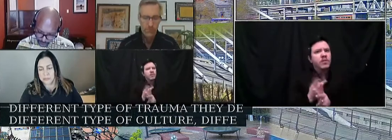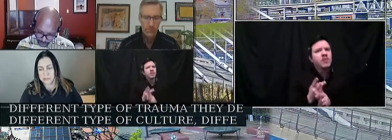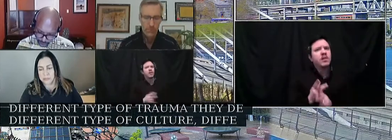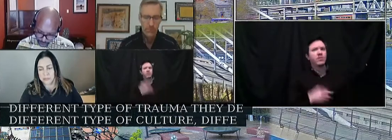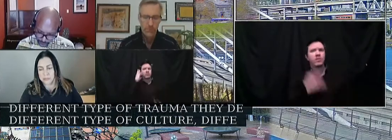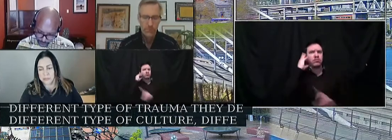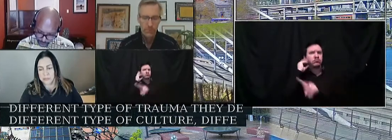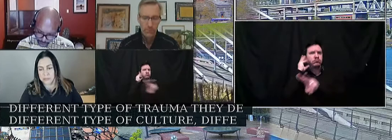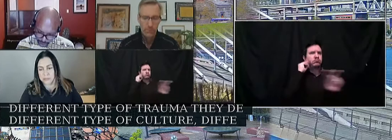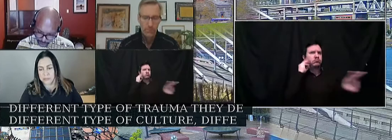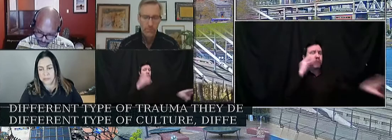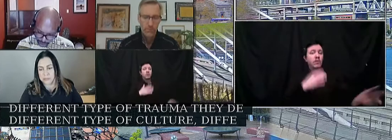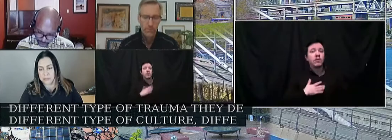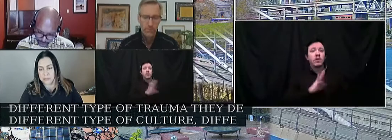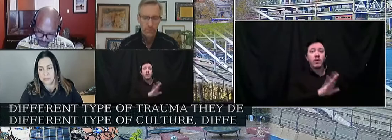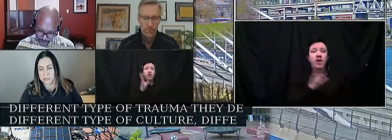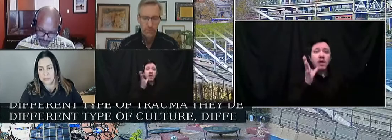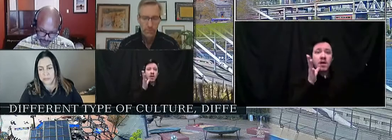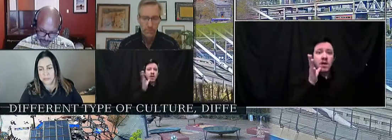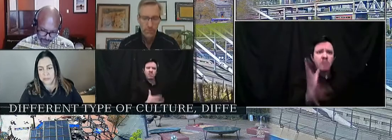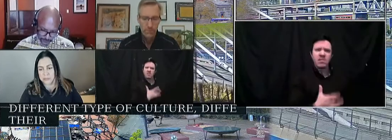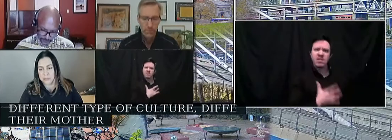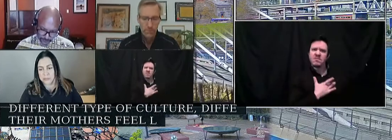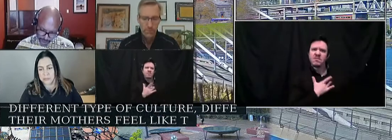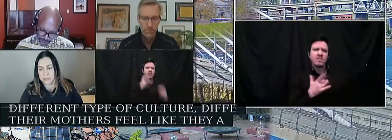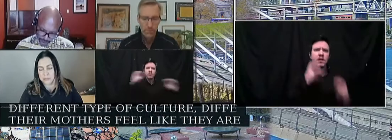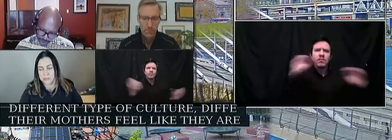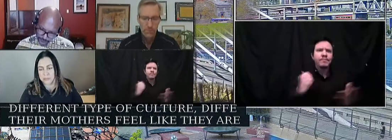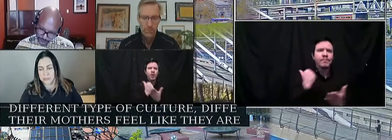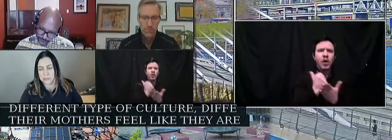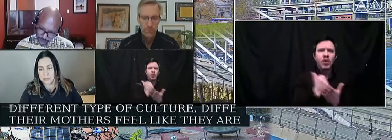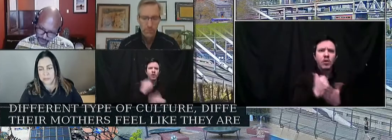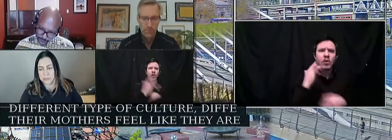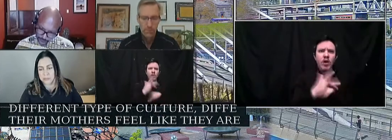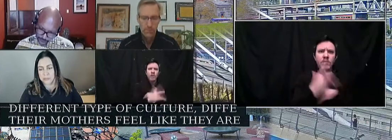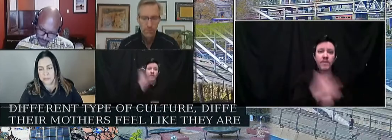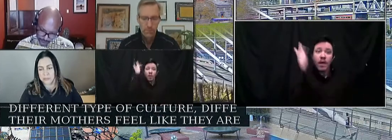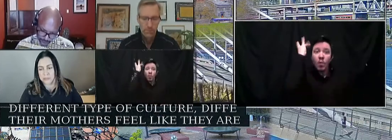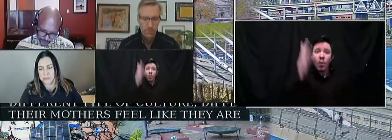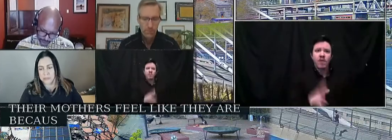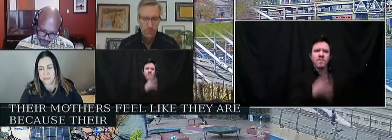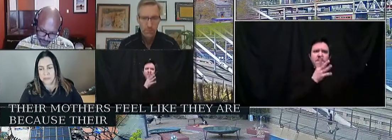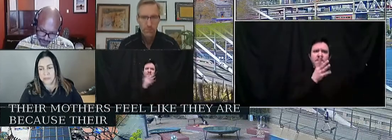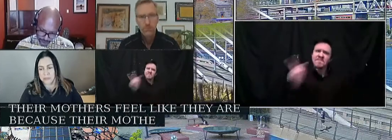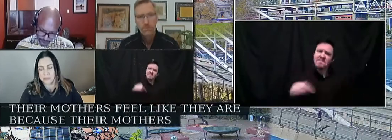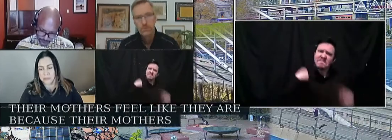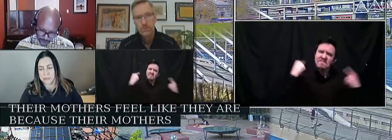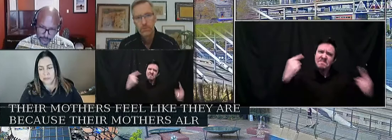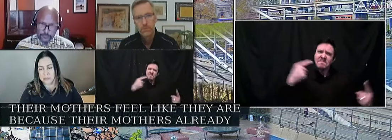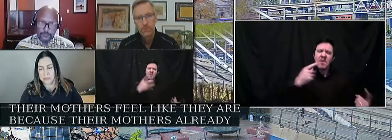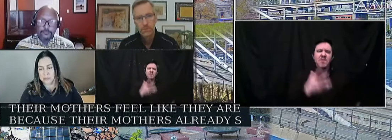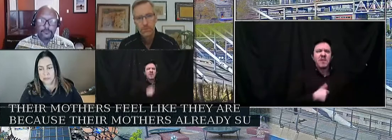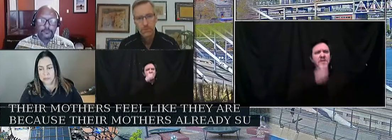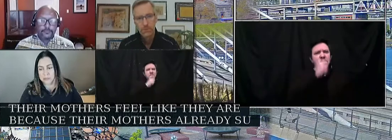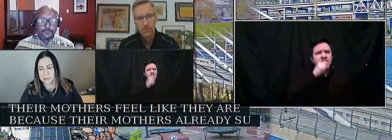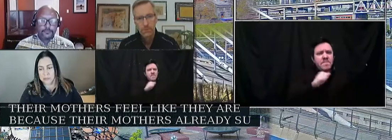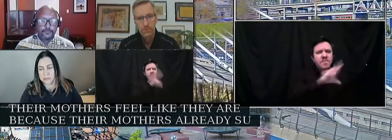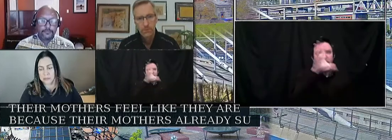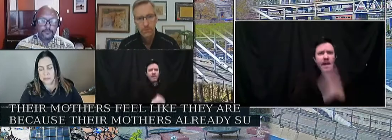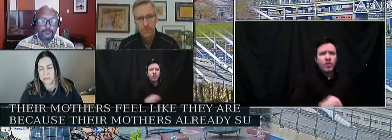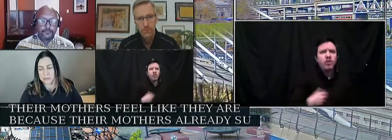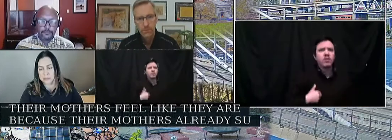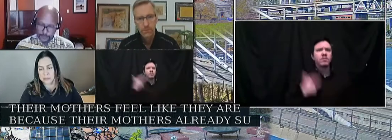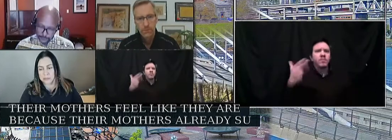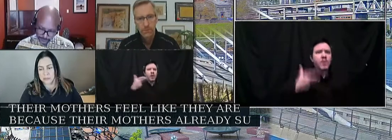seen. Their mothers feel like they're not getting the help that they need because their mothers already suffered in Africa. Gun violence,